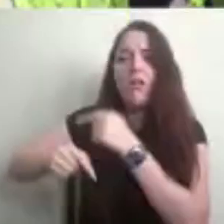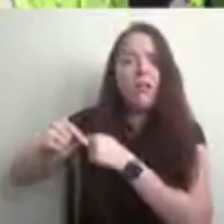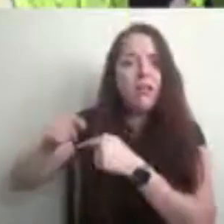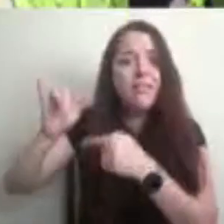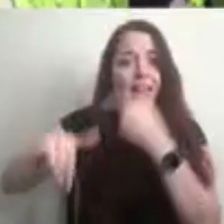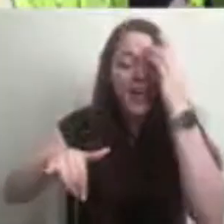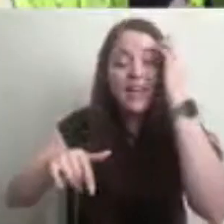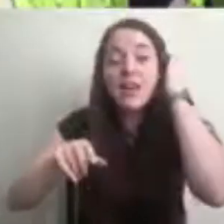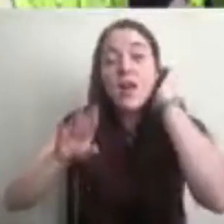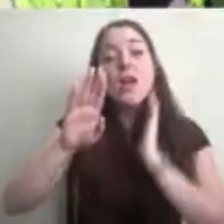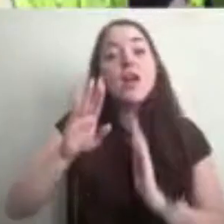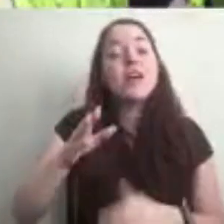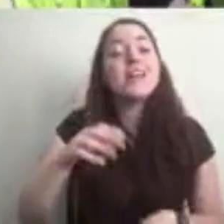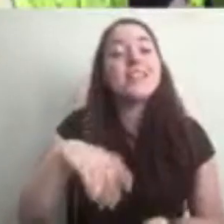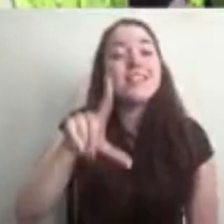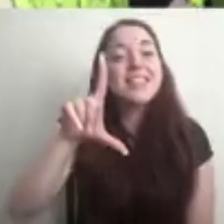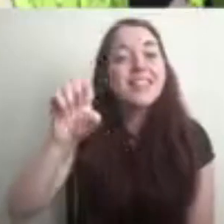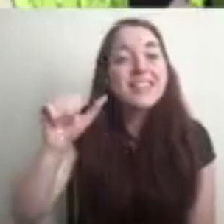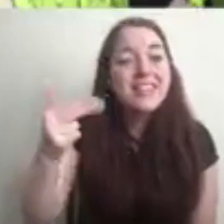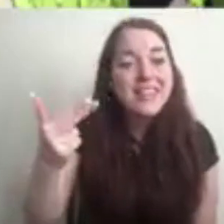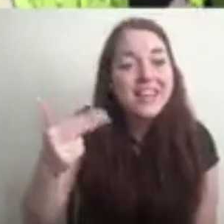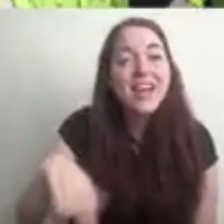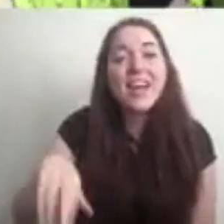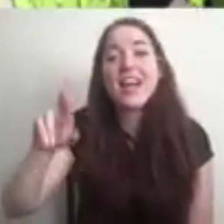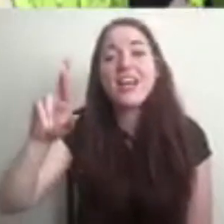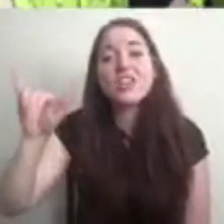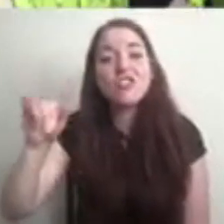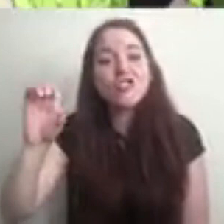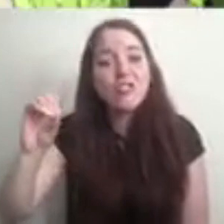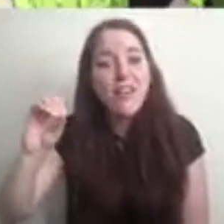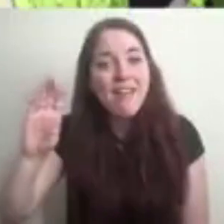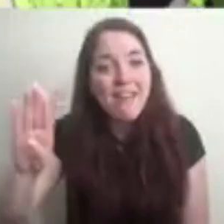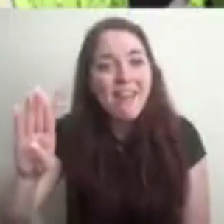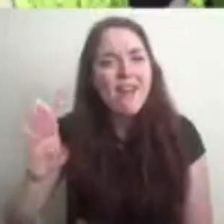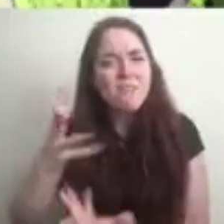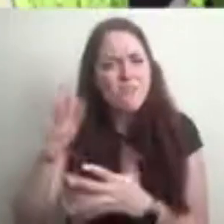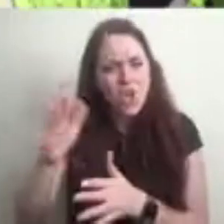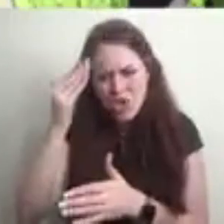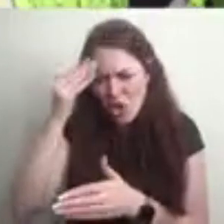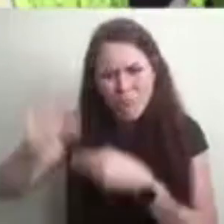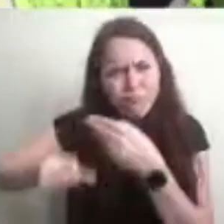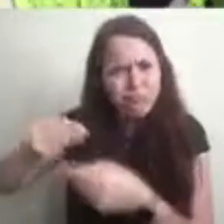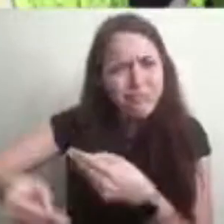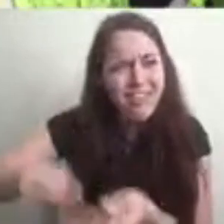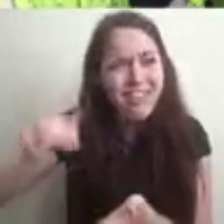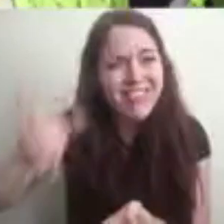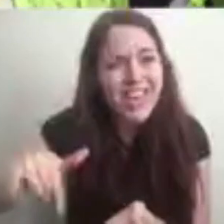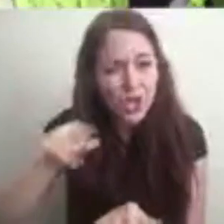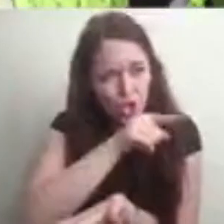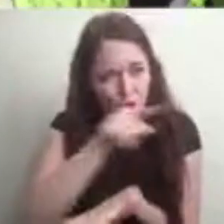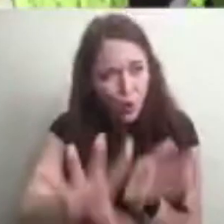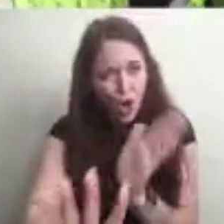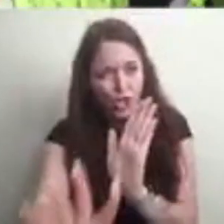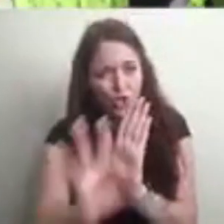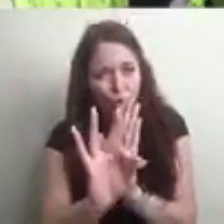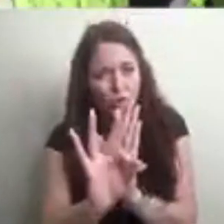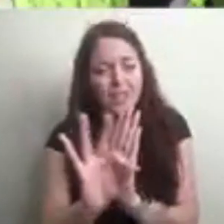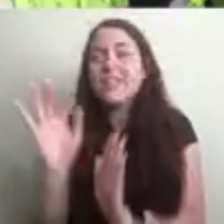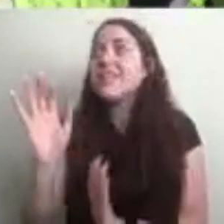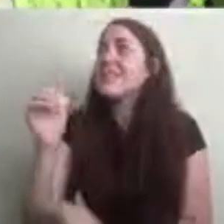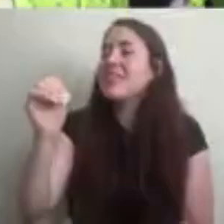you are God's chosen. Yahweh is our God, whose authority covers all the earth.